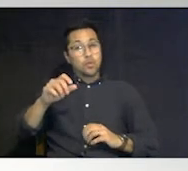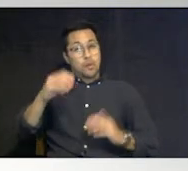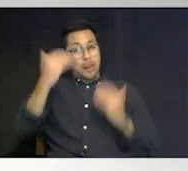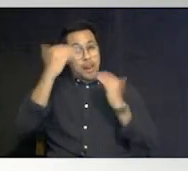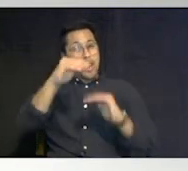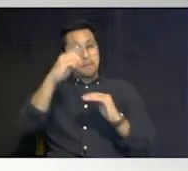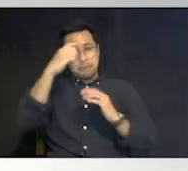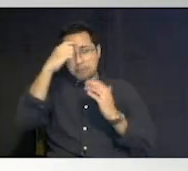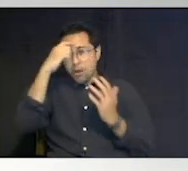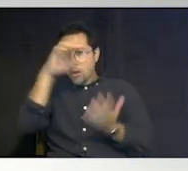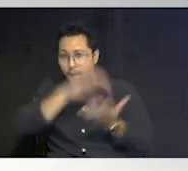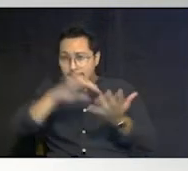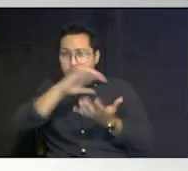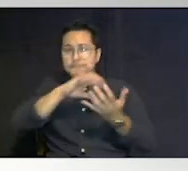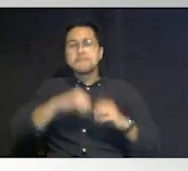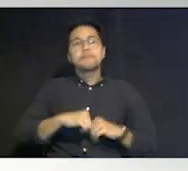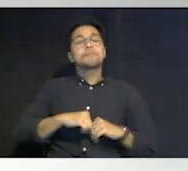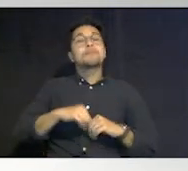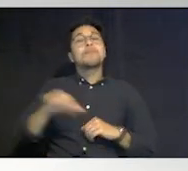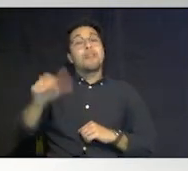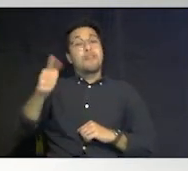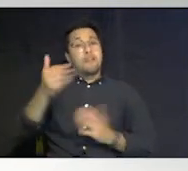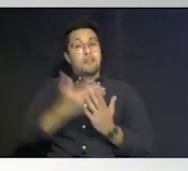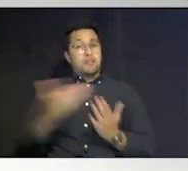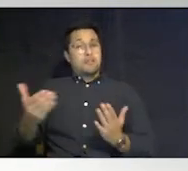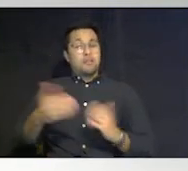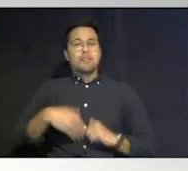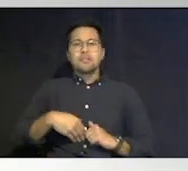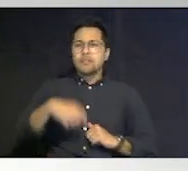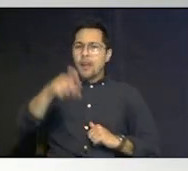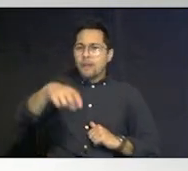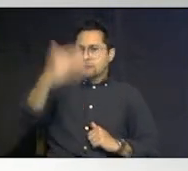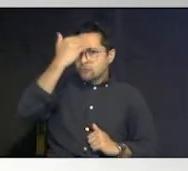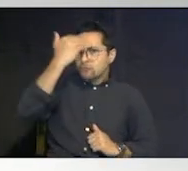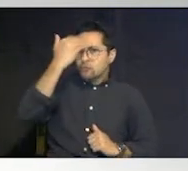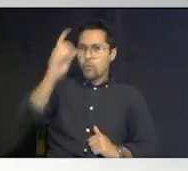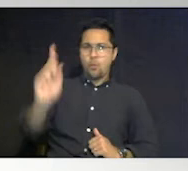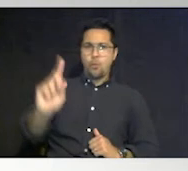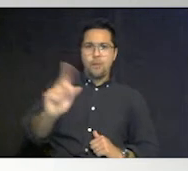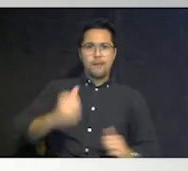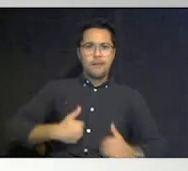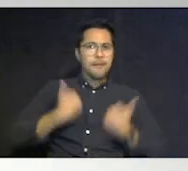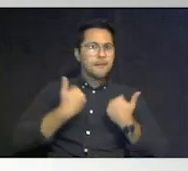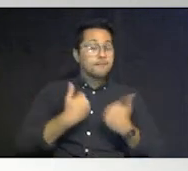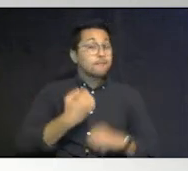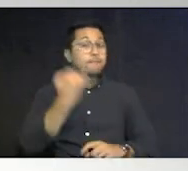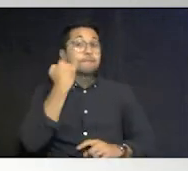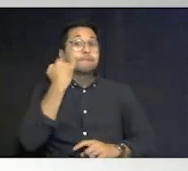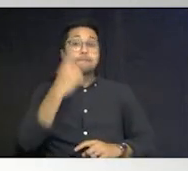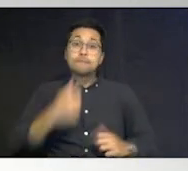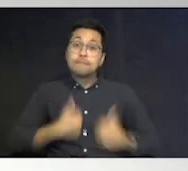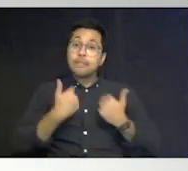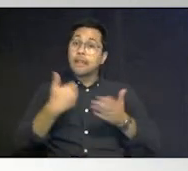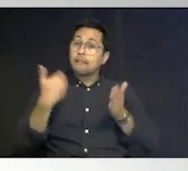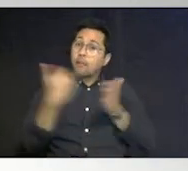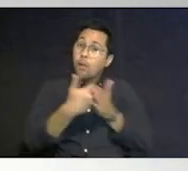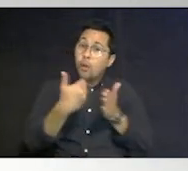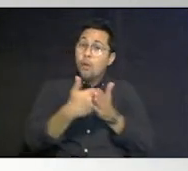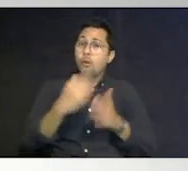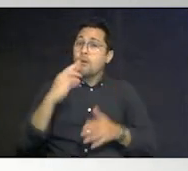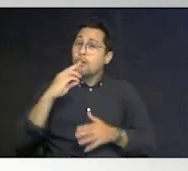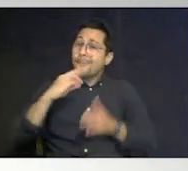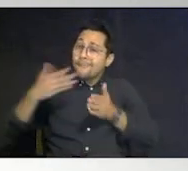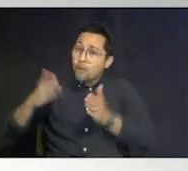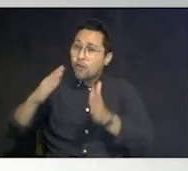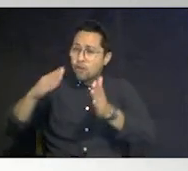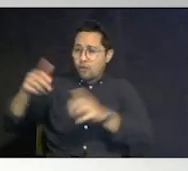the other thing that's important is know where you live do you live near a river that floods often are you on the